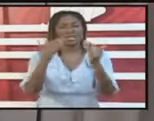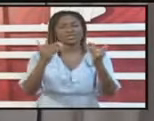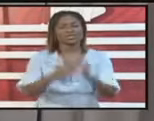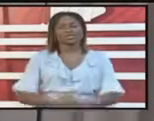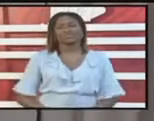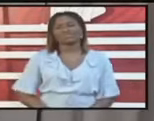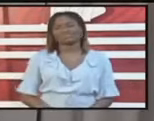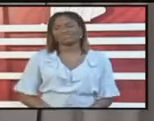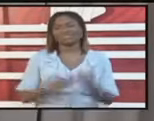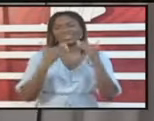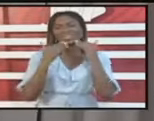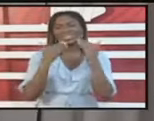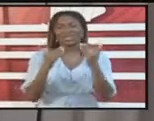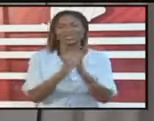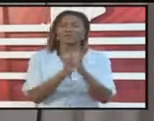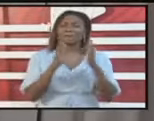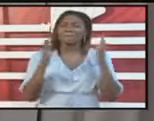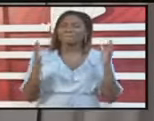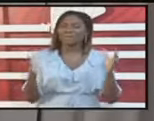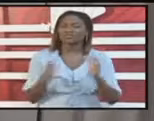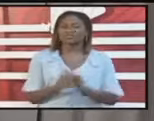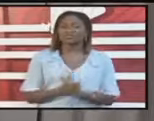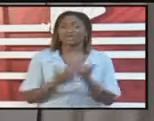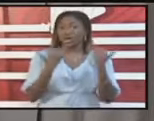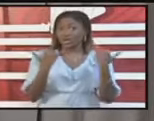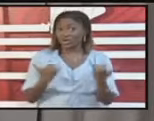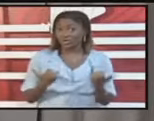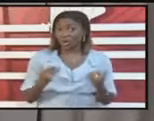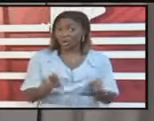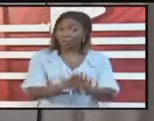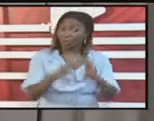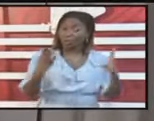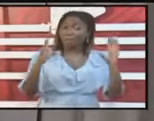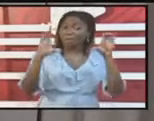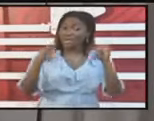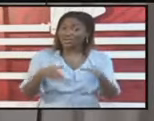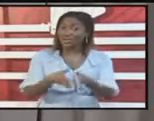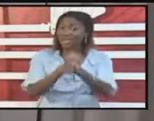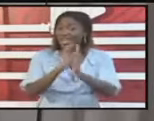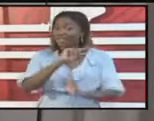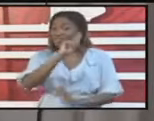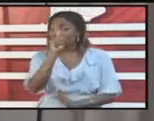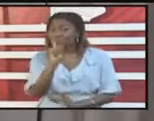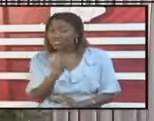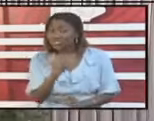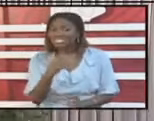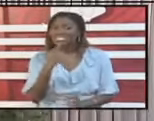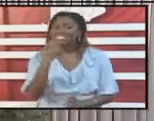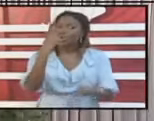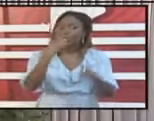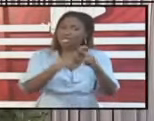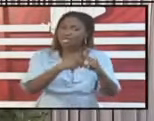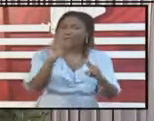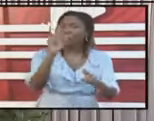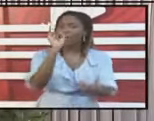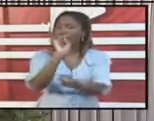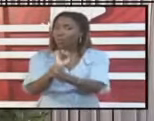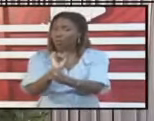Thank you very much Minister. of the media, the floor is now open. Remember to identify yourself and the media house you represent before posing your question.